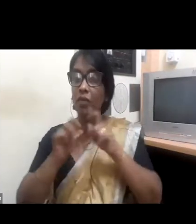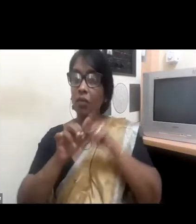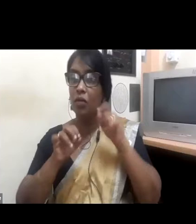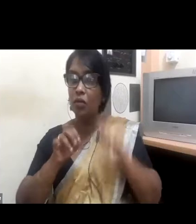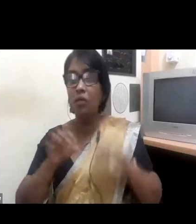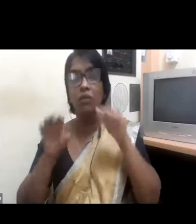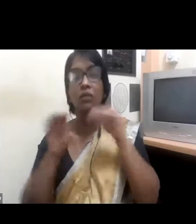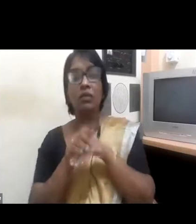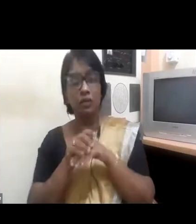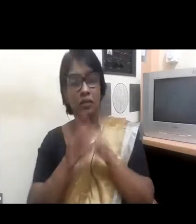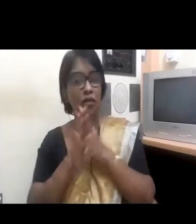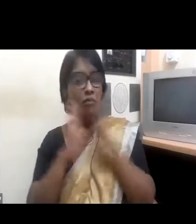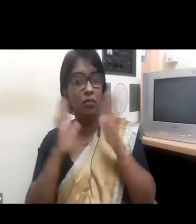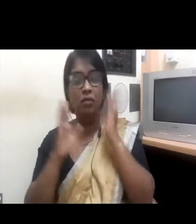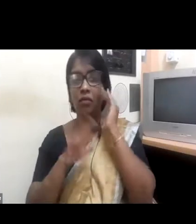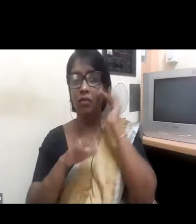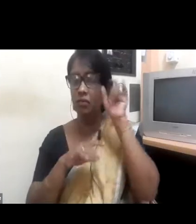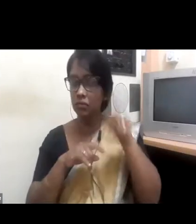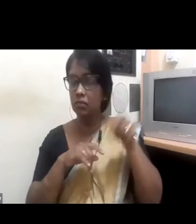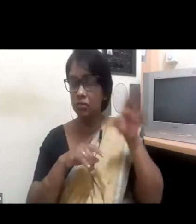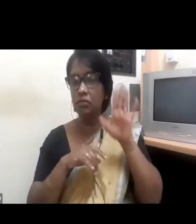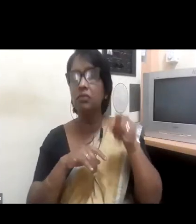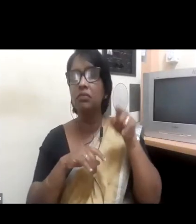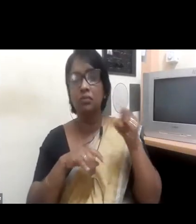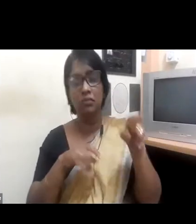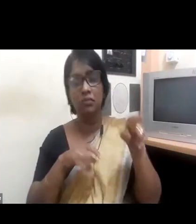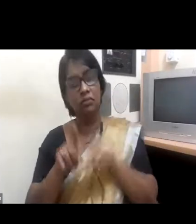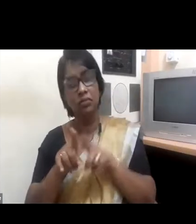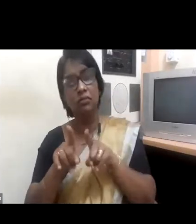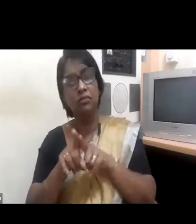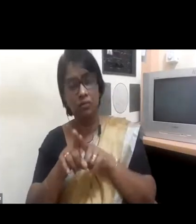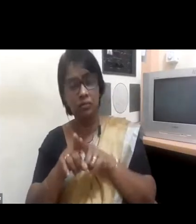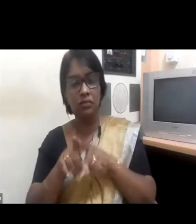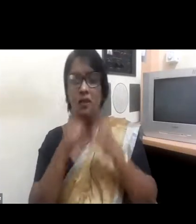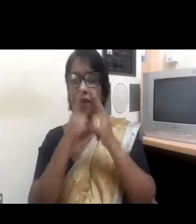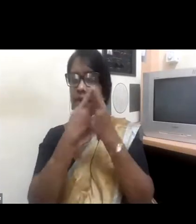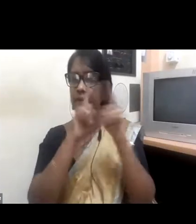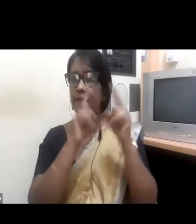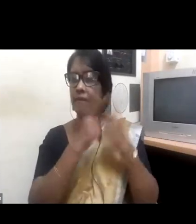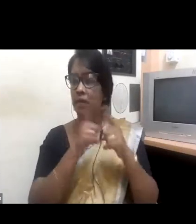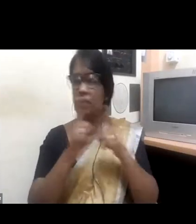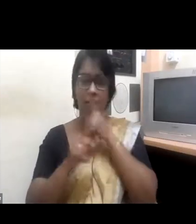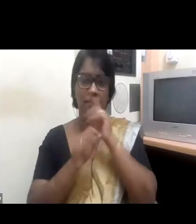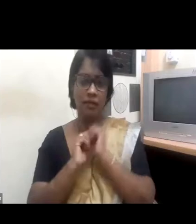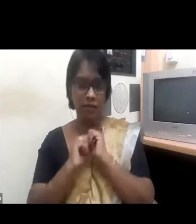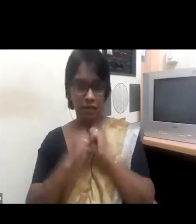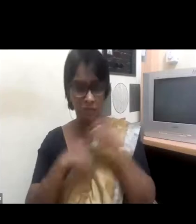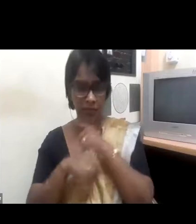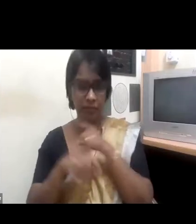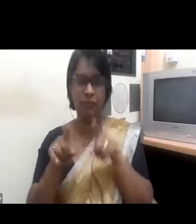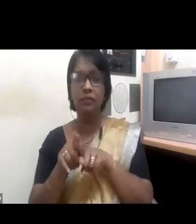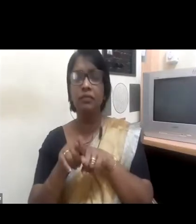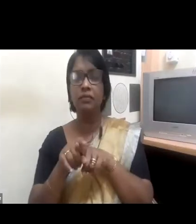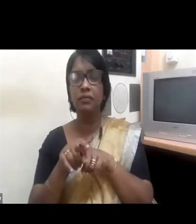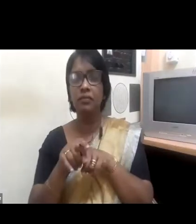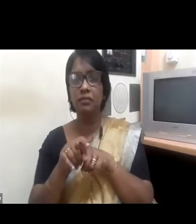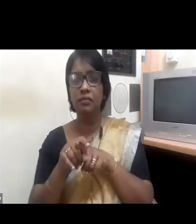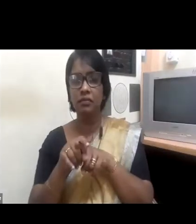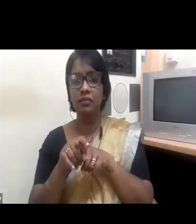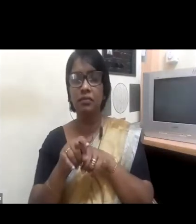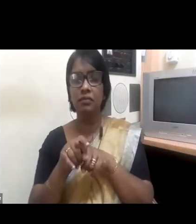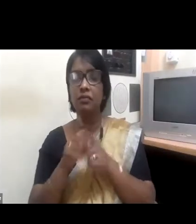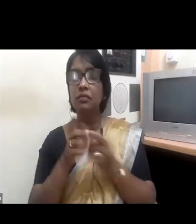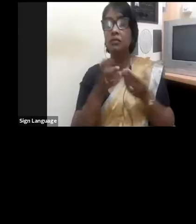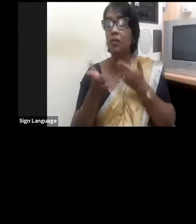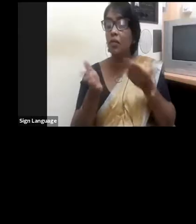then you don't talk about gender diversity and having equal or whatever, you know. you simply have the best possible board